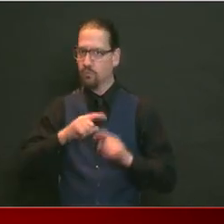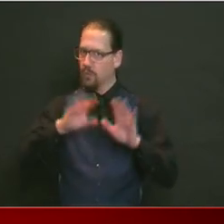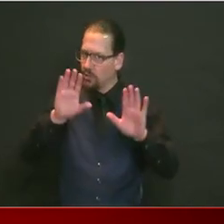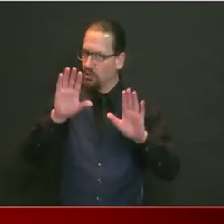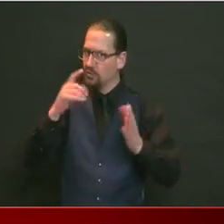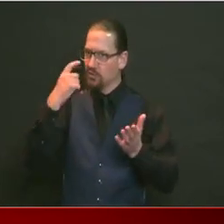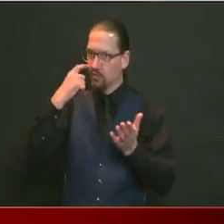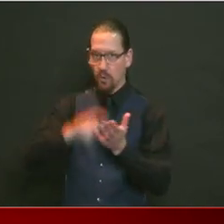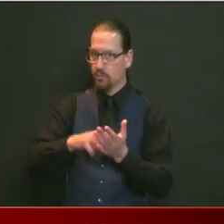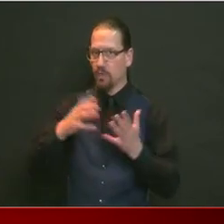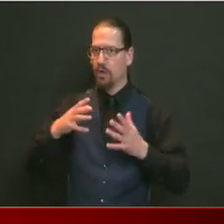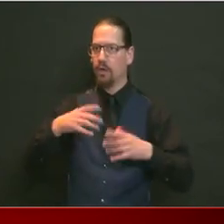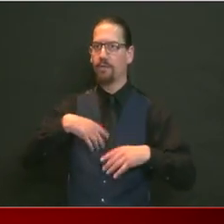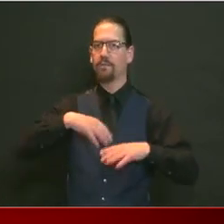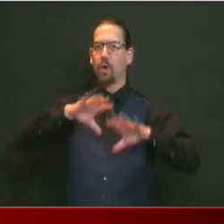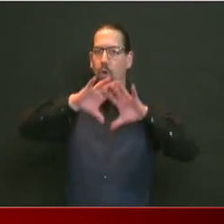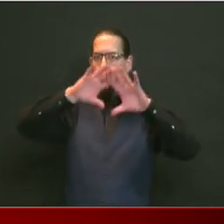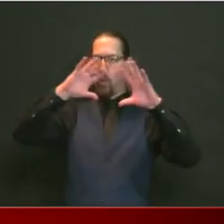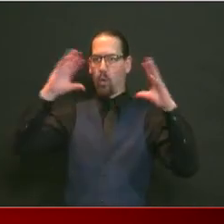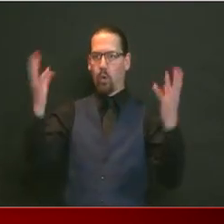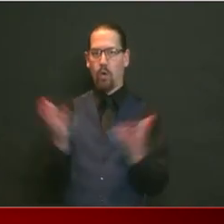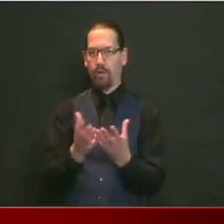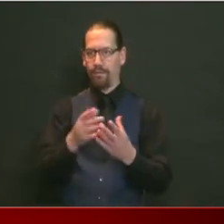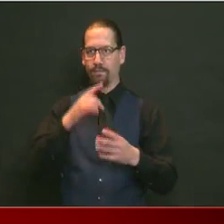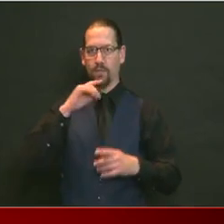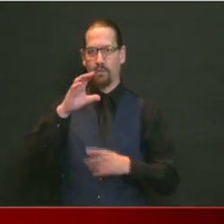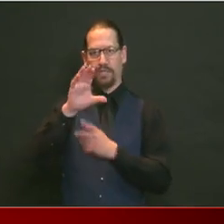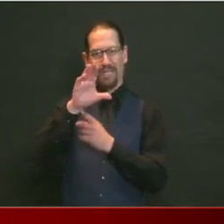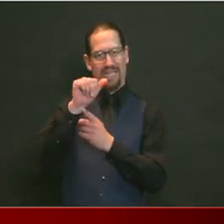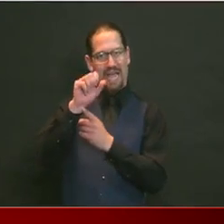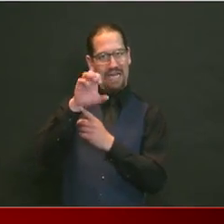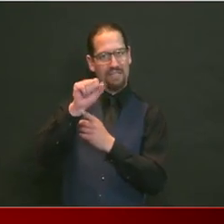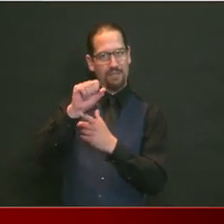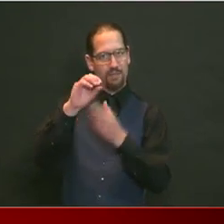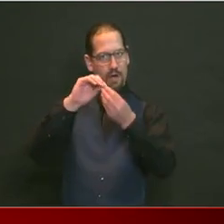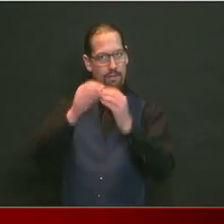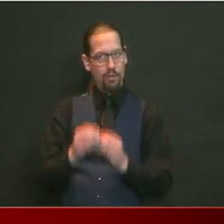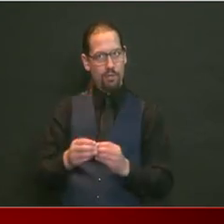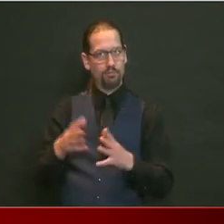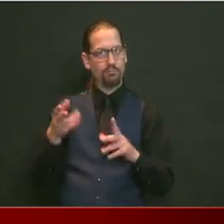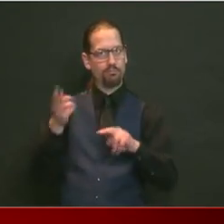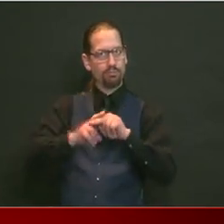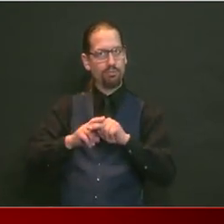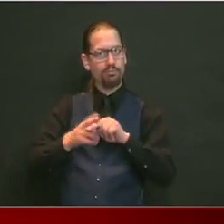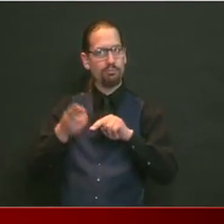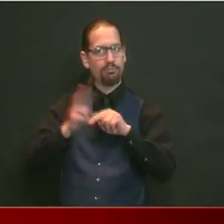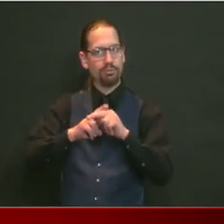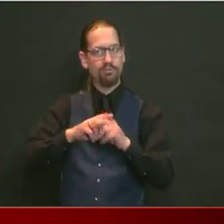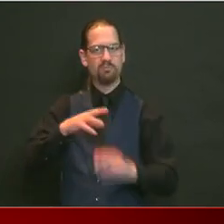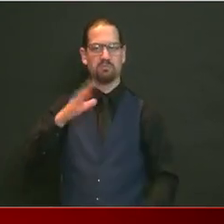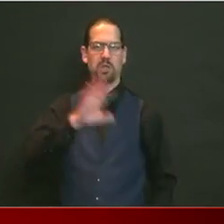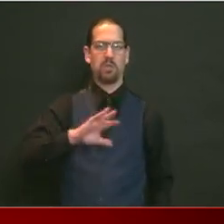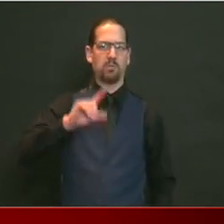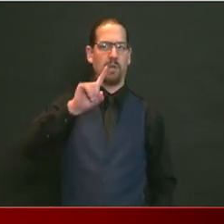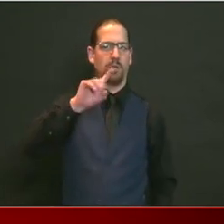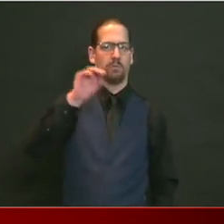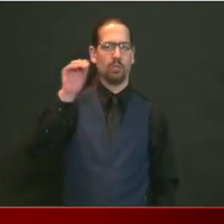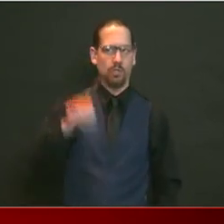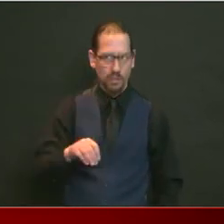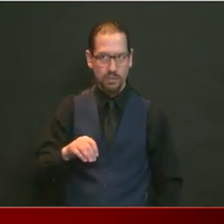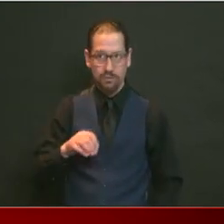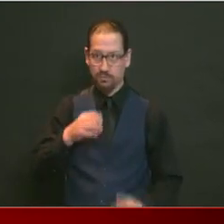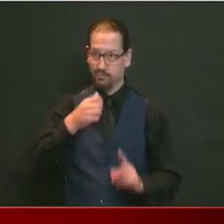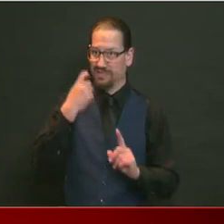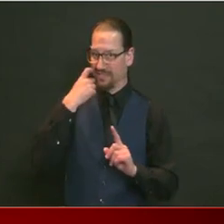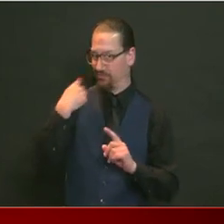of reported cases, cases rose by a little more than one percent. That roughly one percent of cases has been